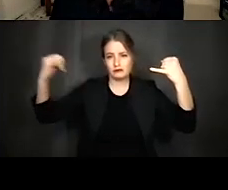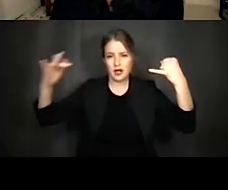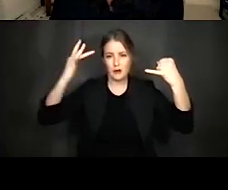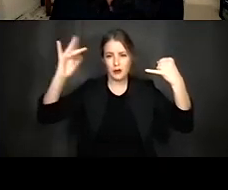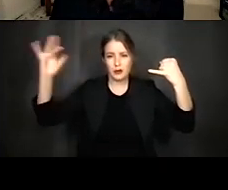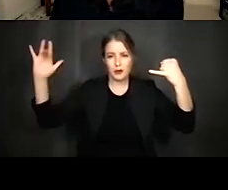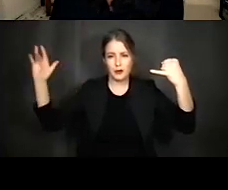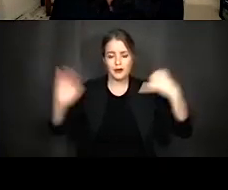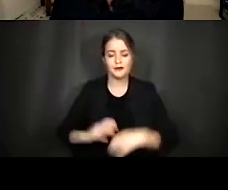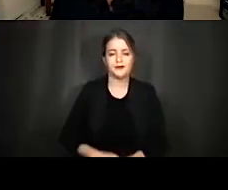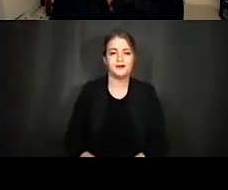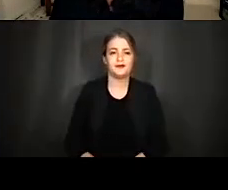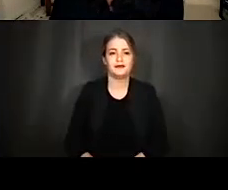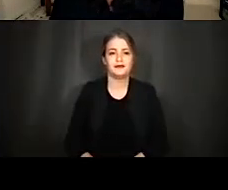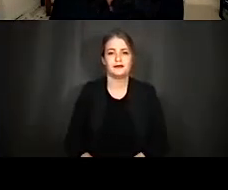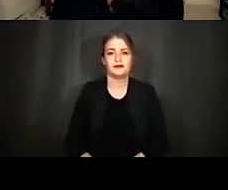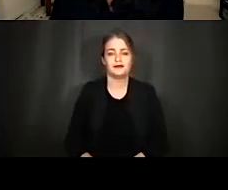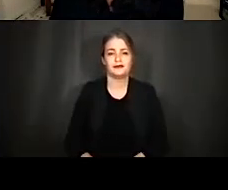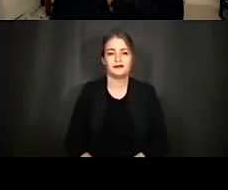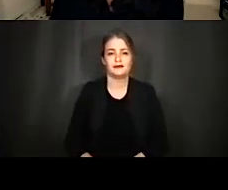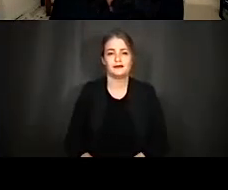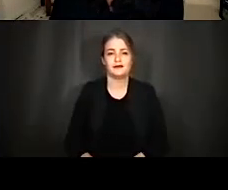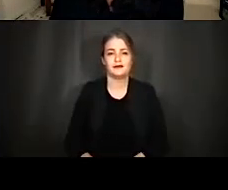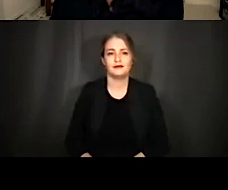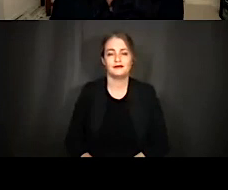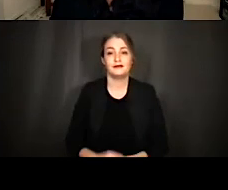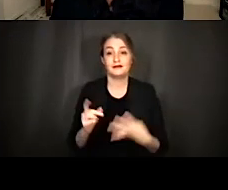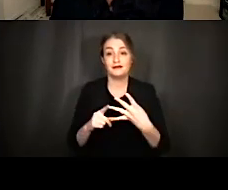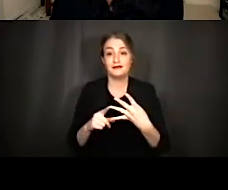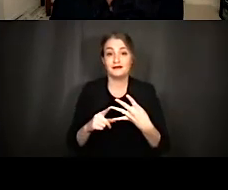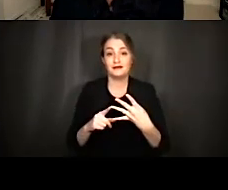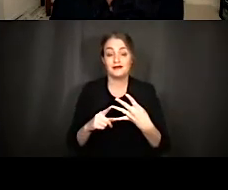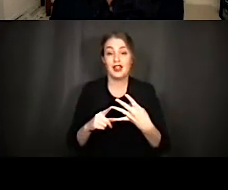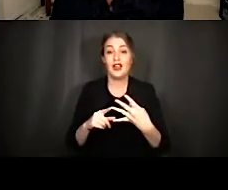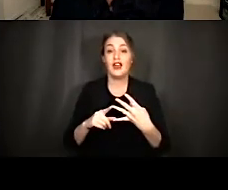The full moon shone brightly that night.